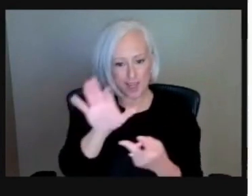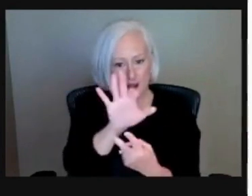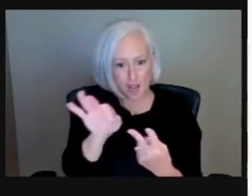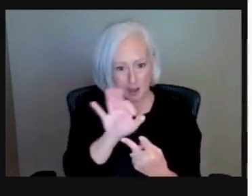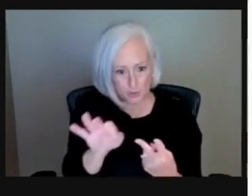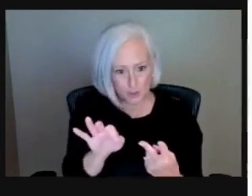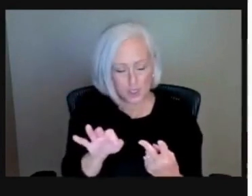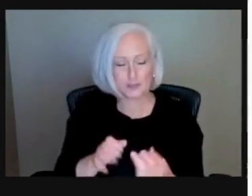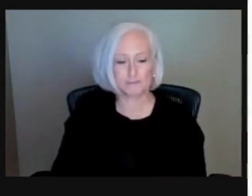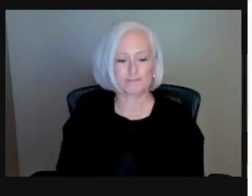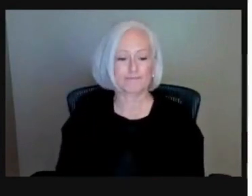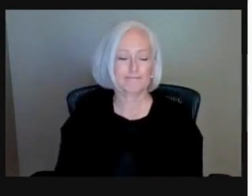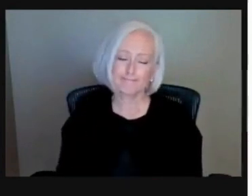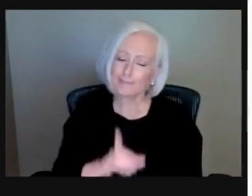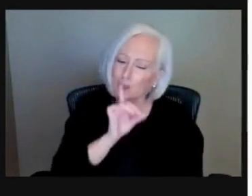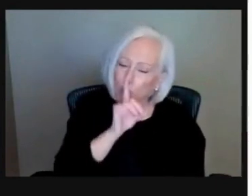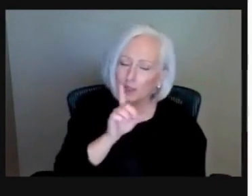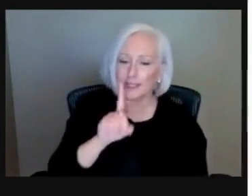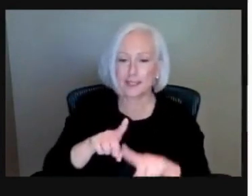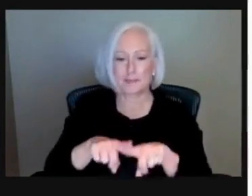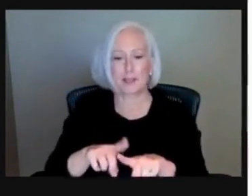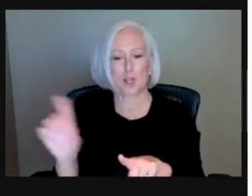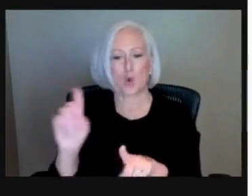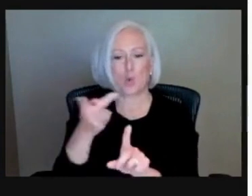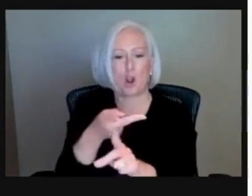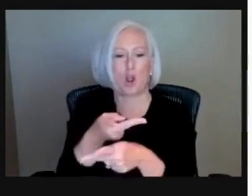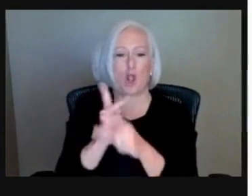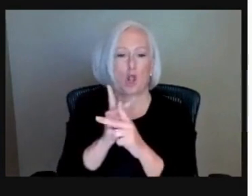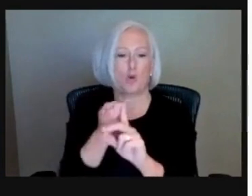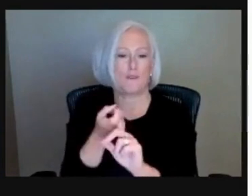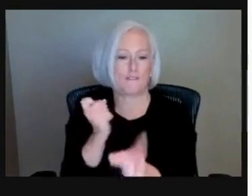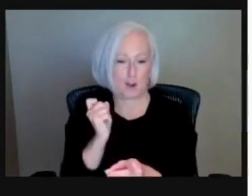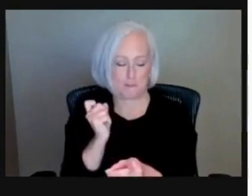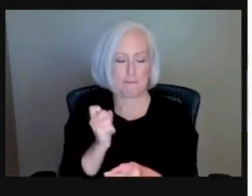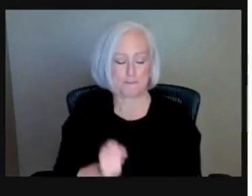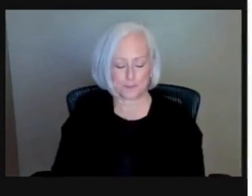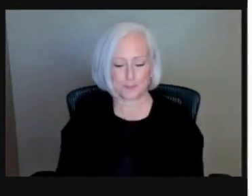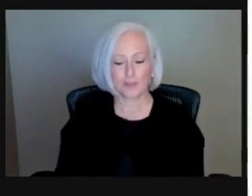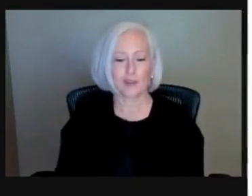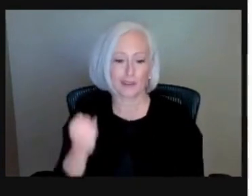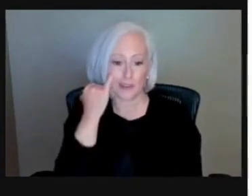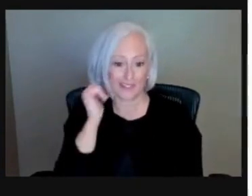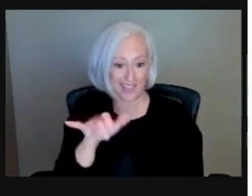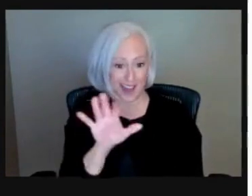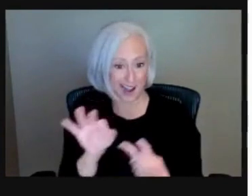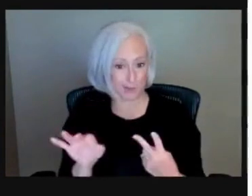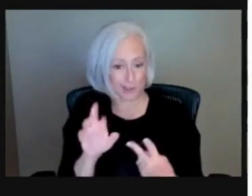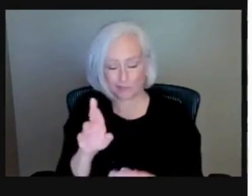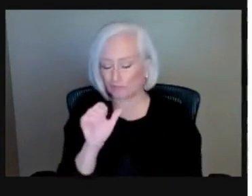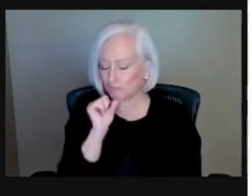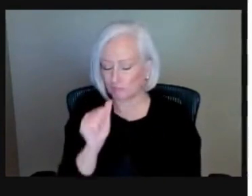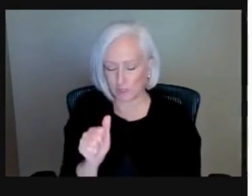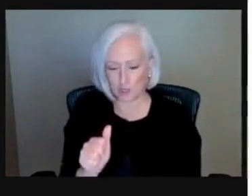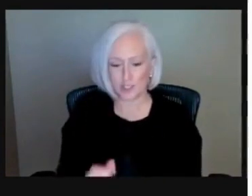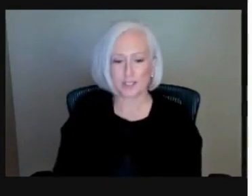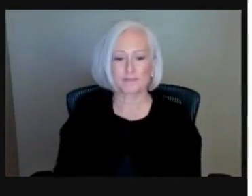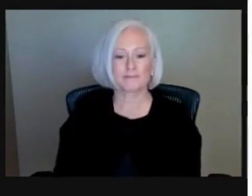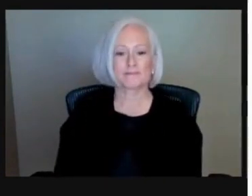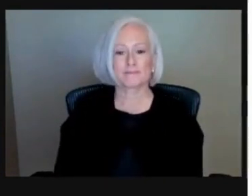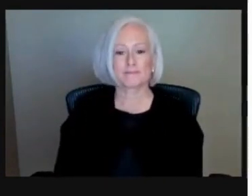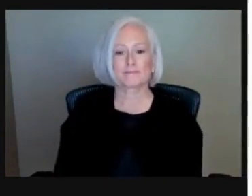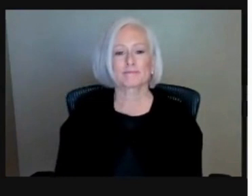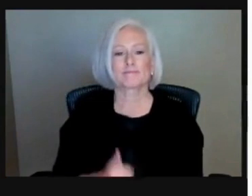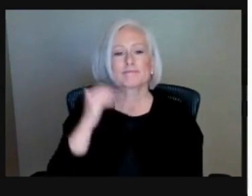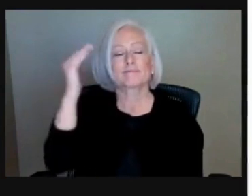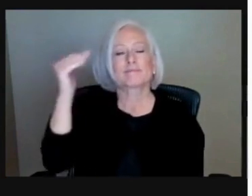does depend on your loan if this is going to be an option available to you or not. So jumping into our